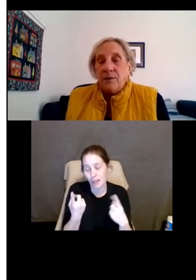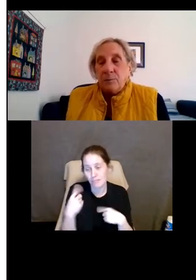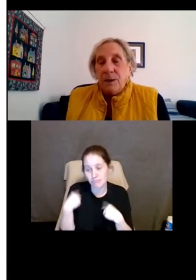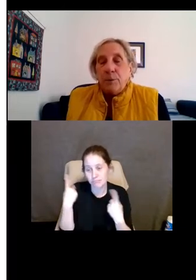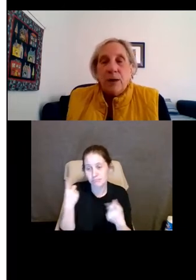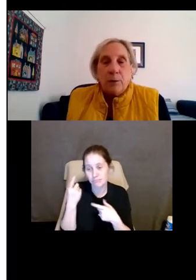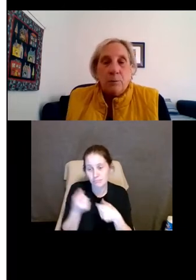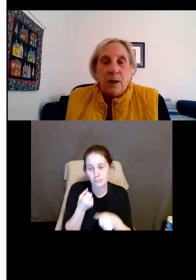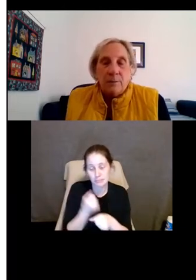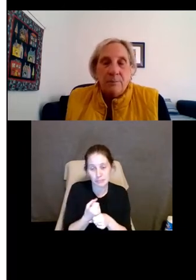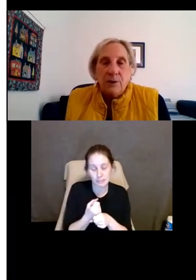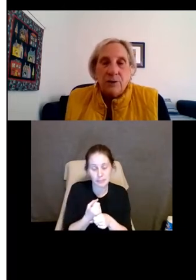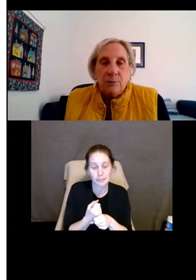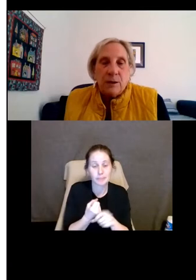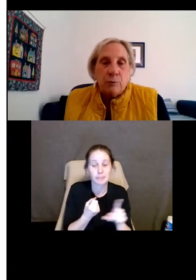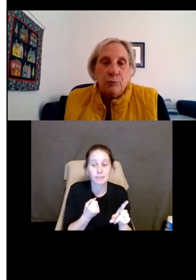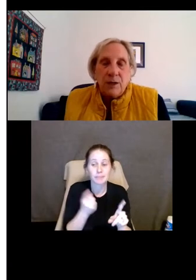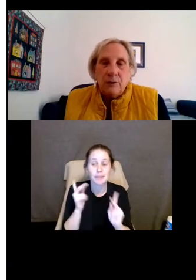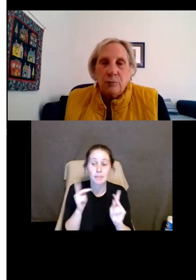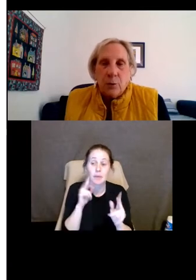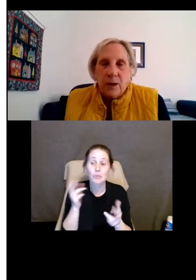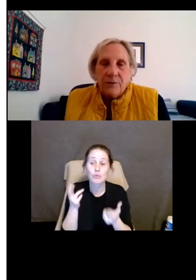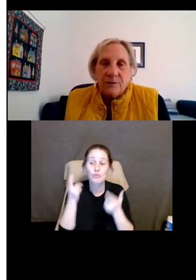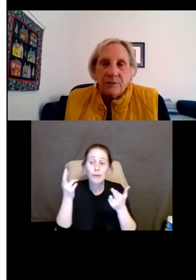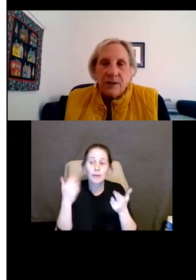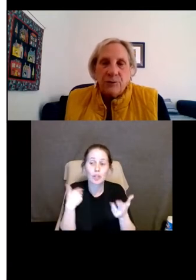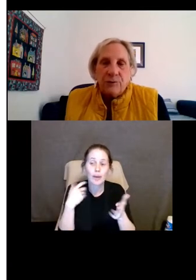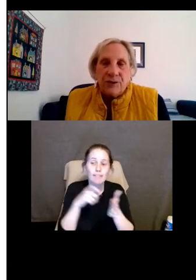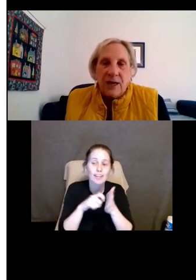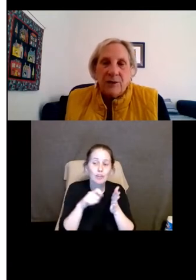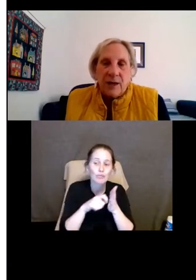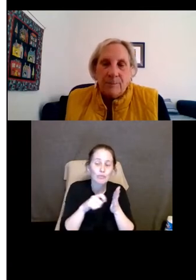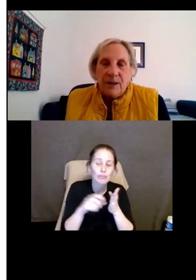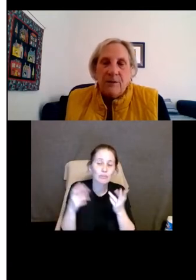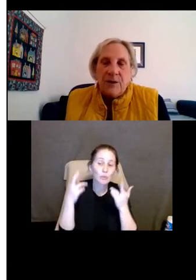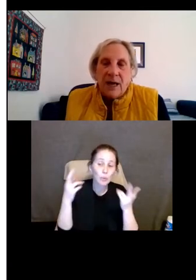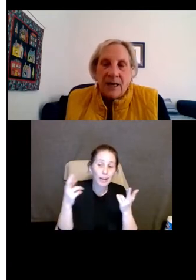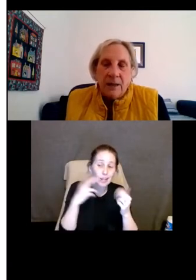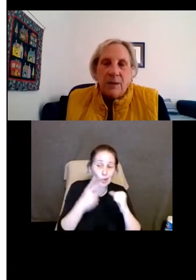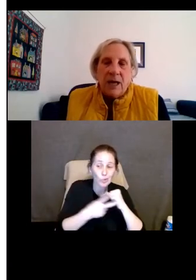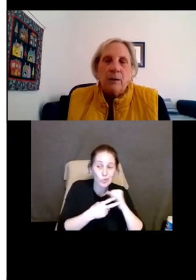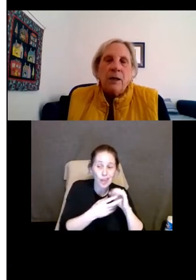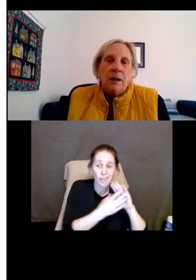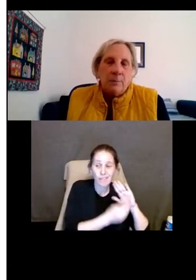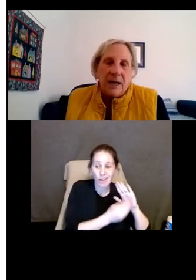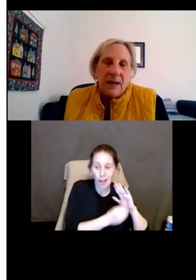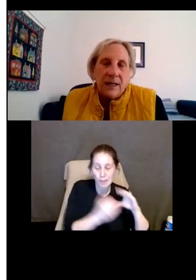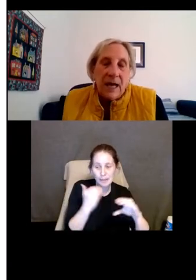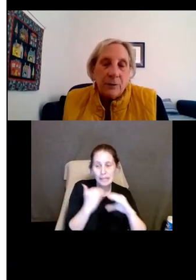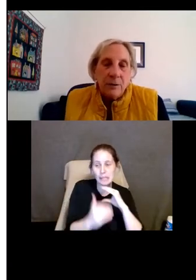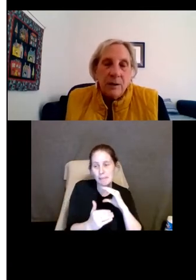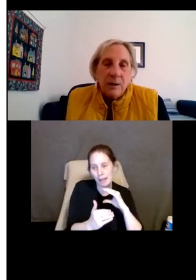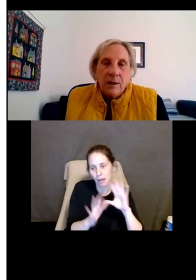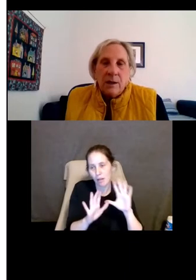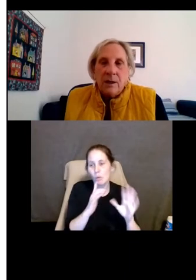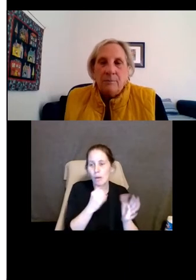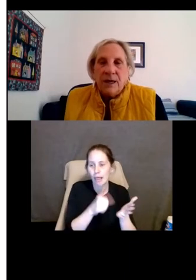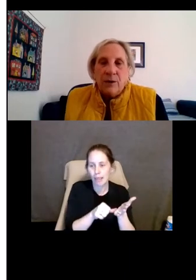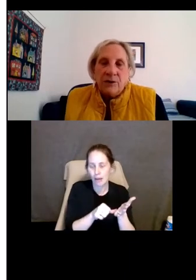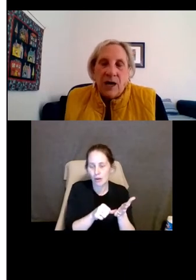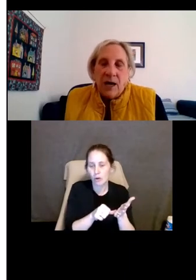would, people recommend that you make a written request that you save a copy of via email or by a letter